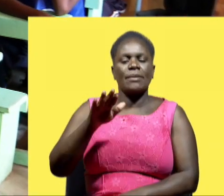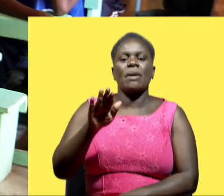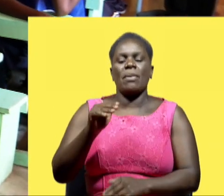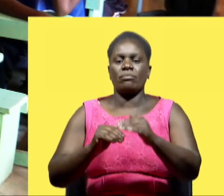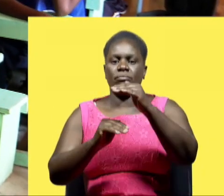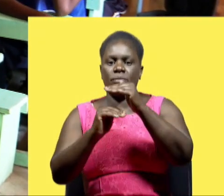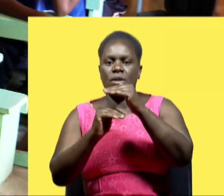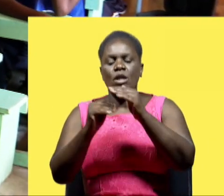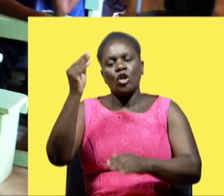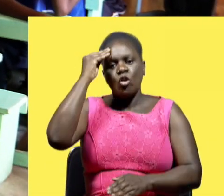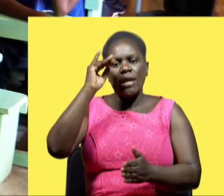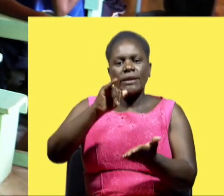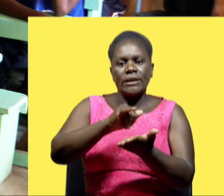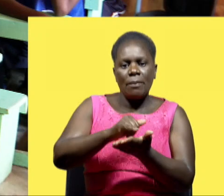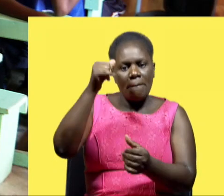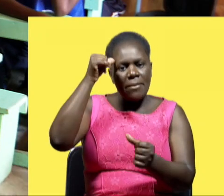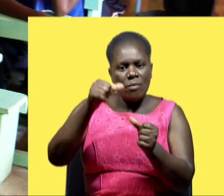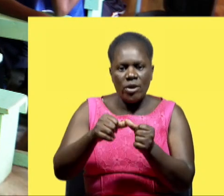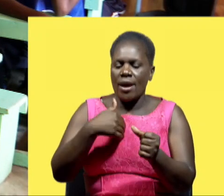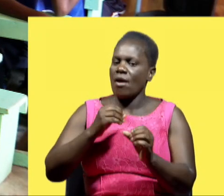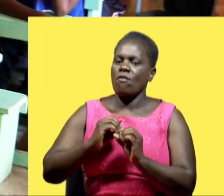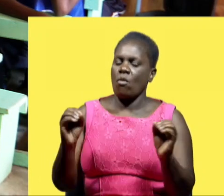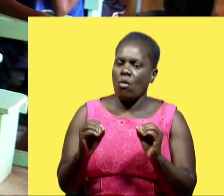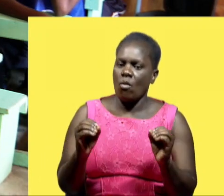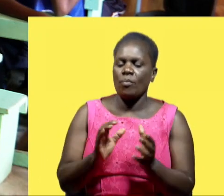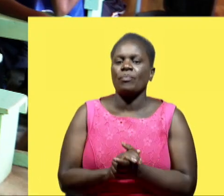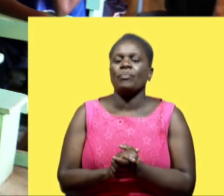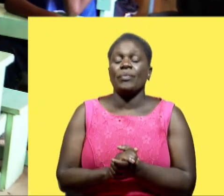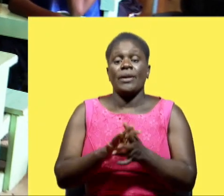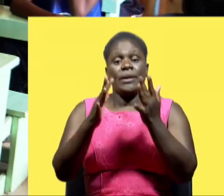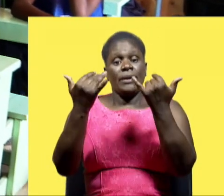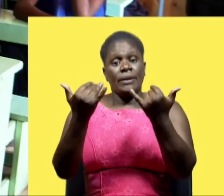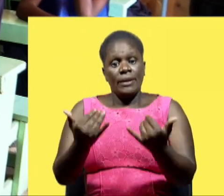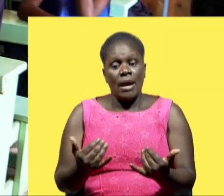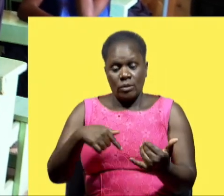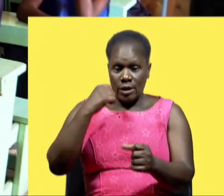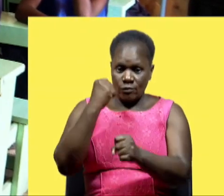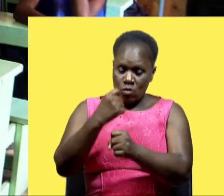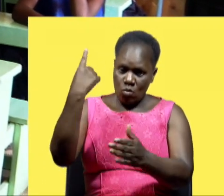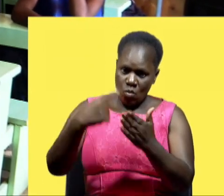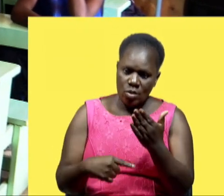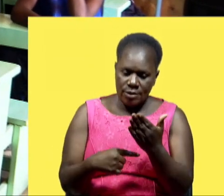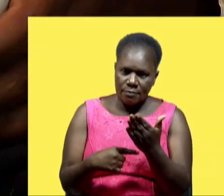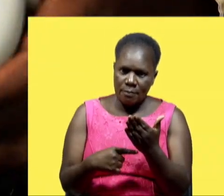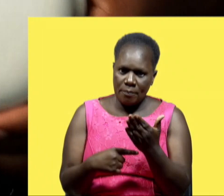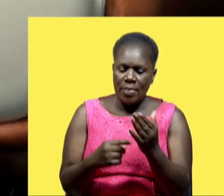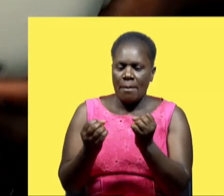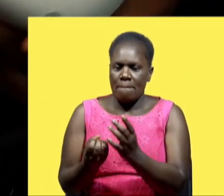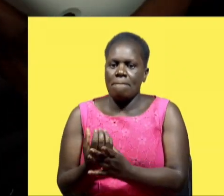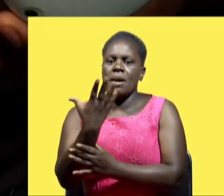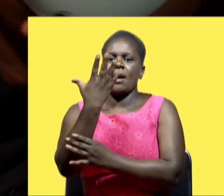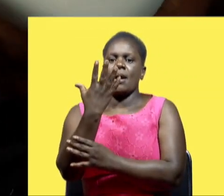retention of knowledge memory and such kind of thing so uh what we've done is uh we've uh